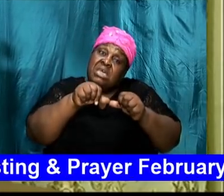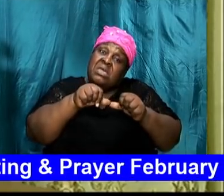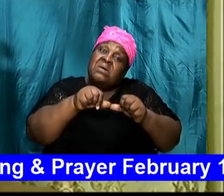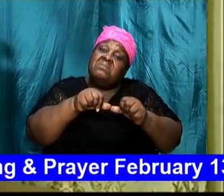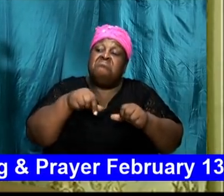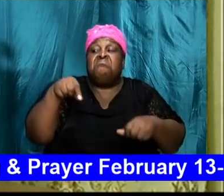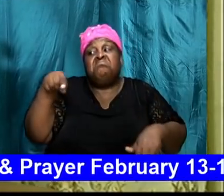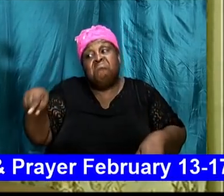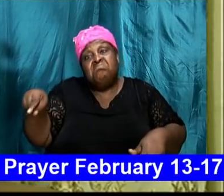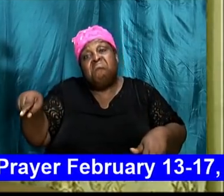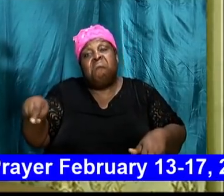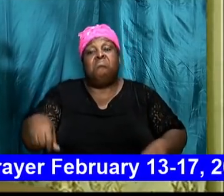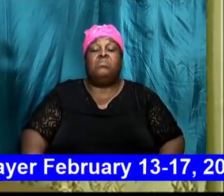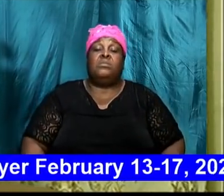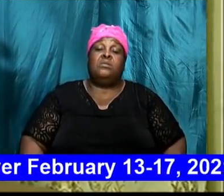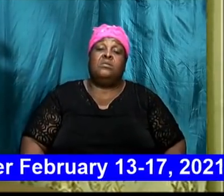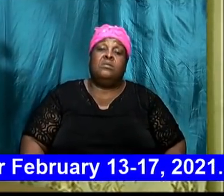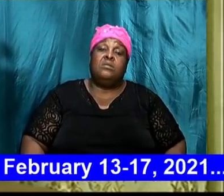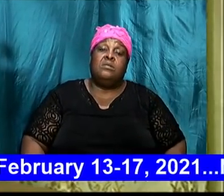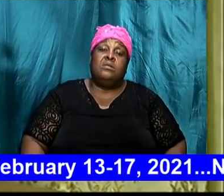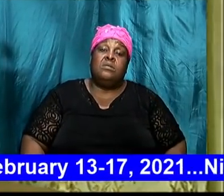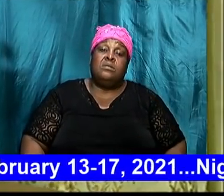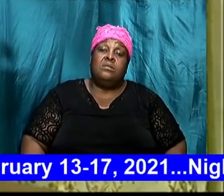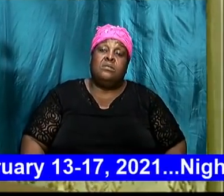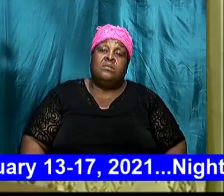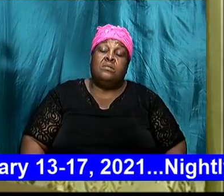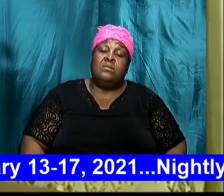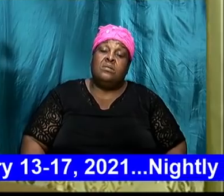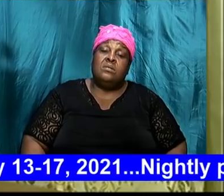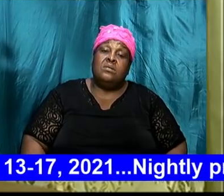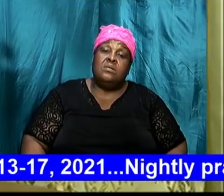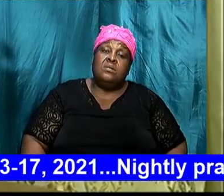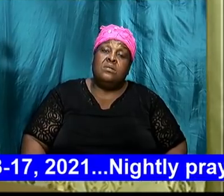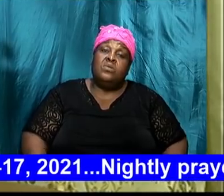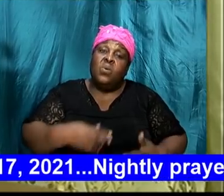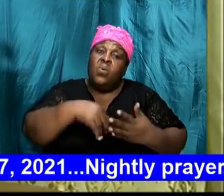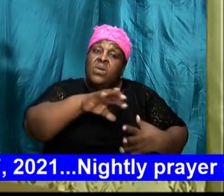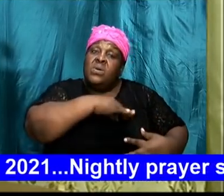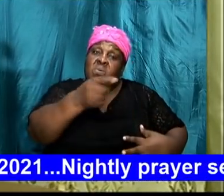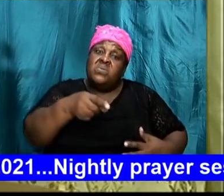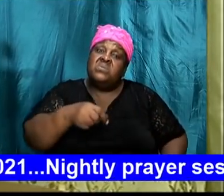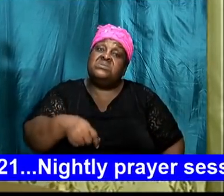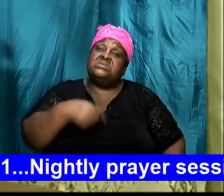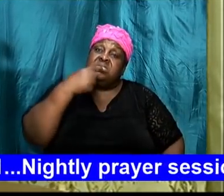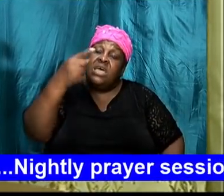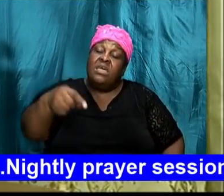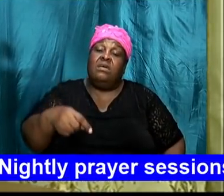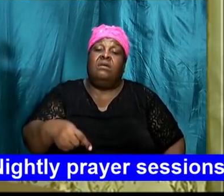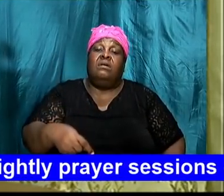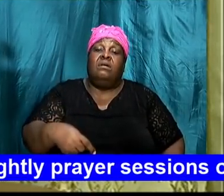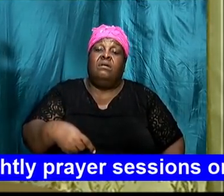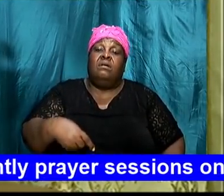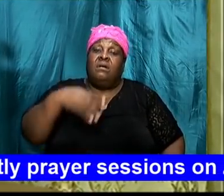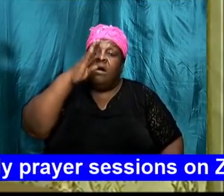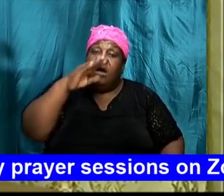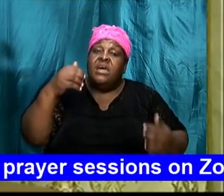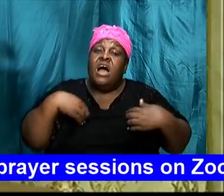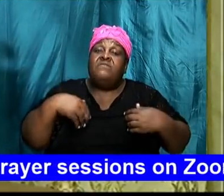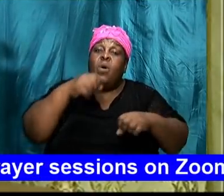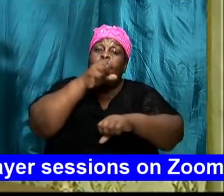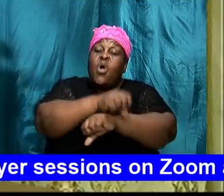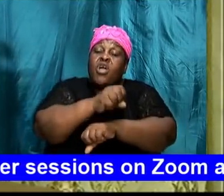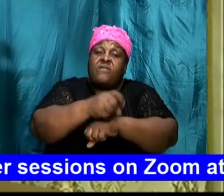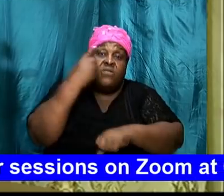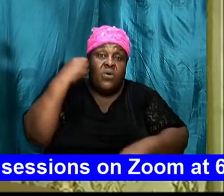he has a work for you to do in Jamaica but things look greener on the other